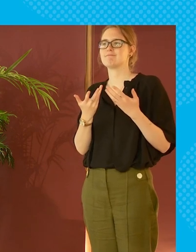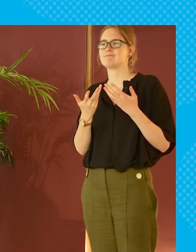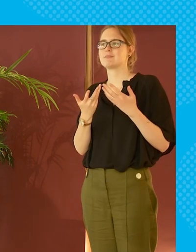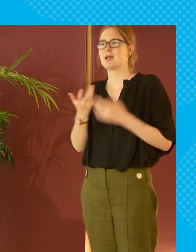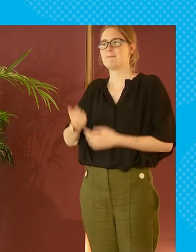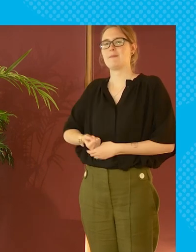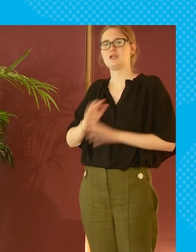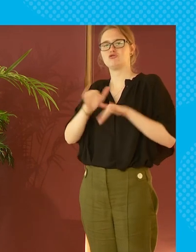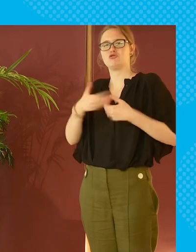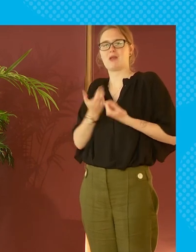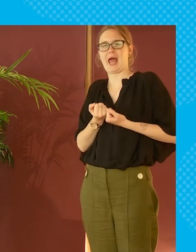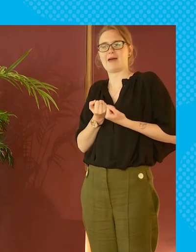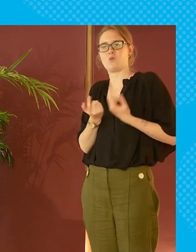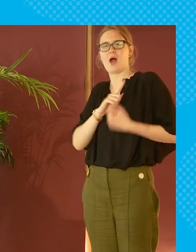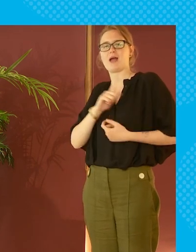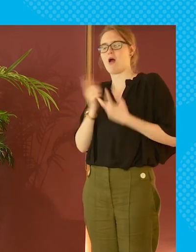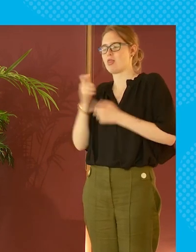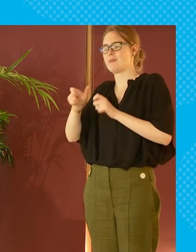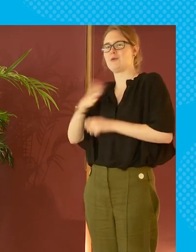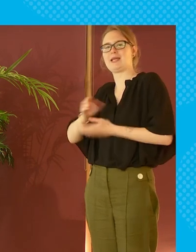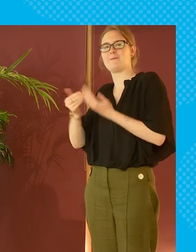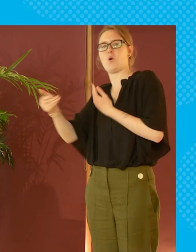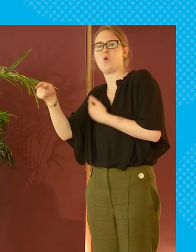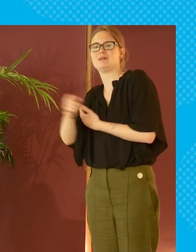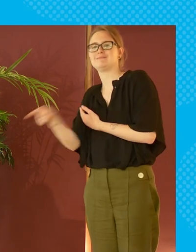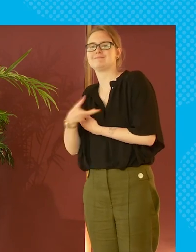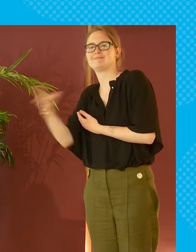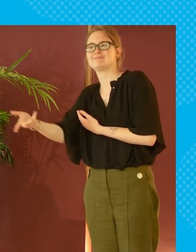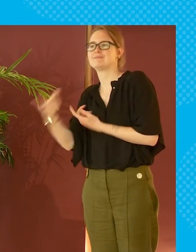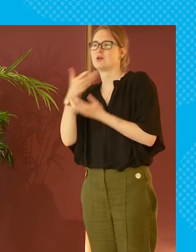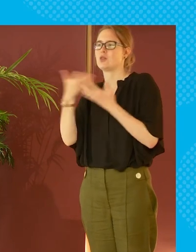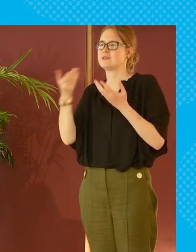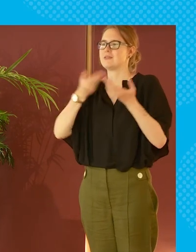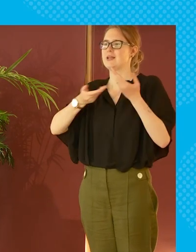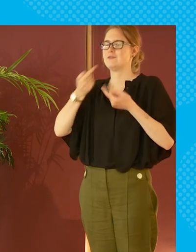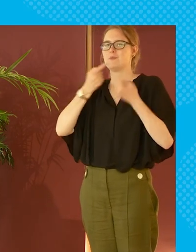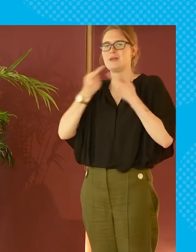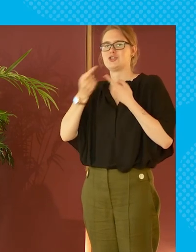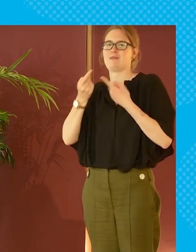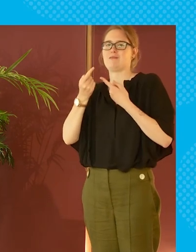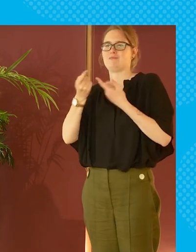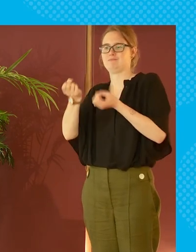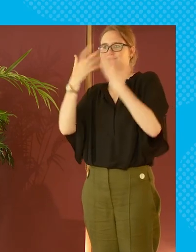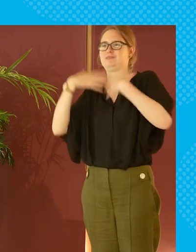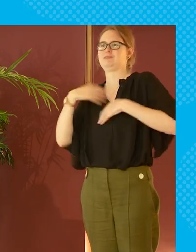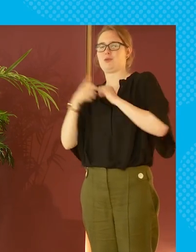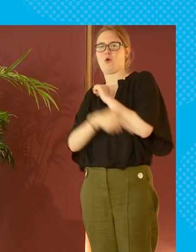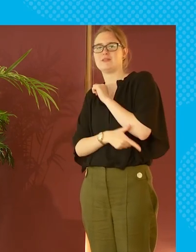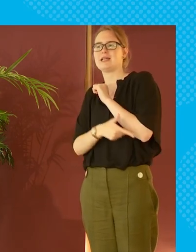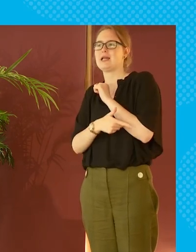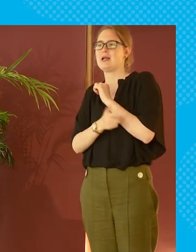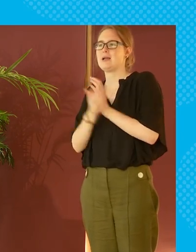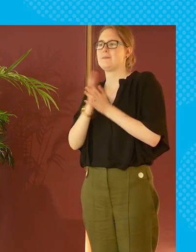i shouldn't have a pension because there are people who need it more because they are getting a lot of information about poverty quite rightly